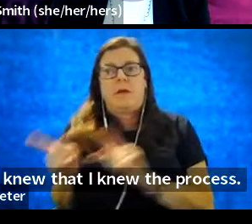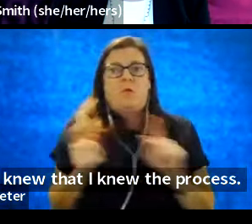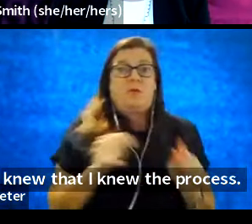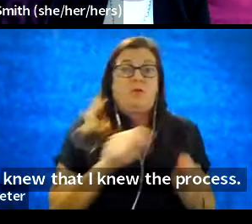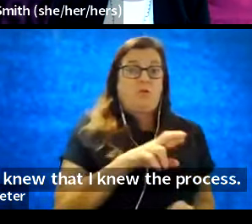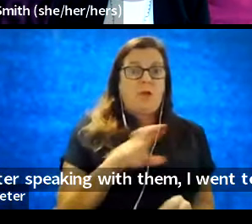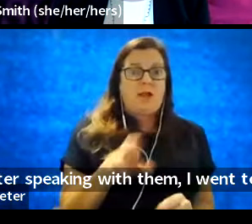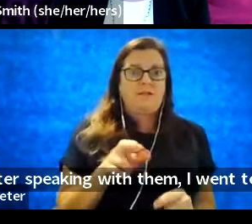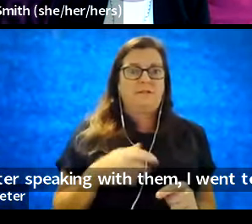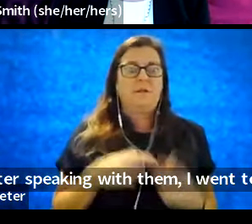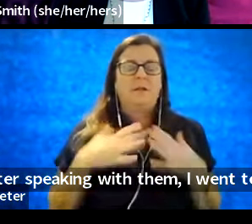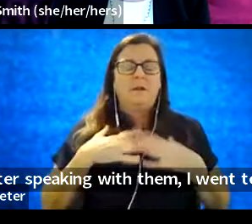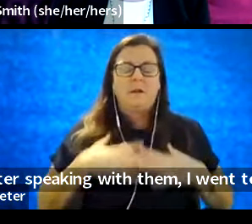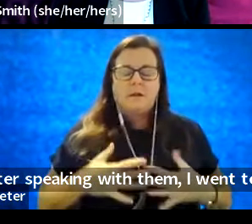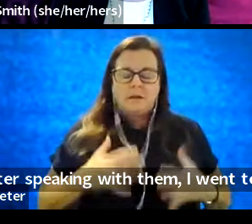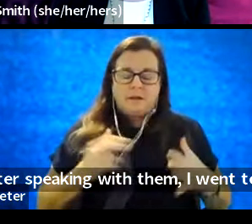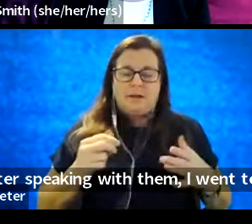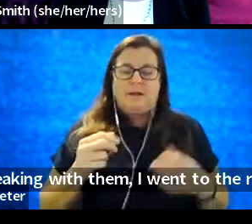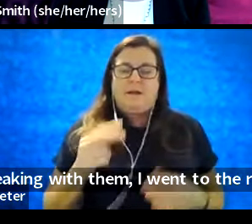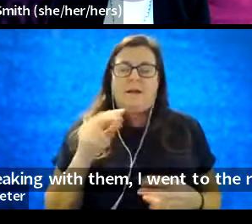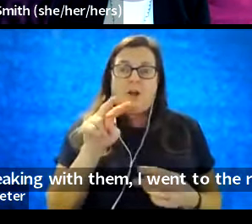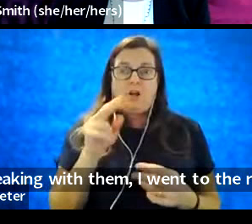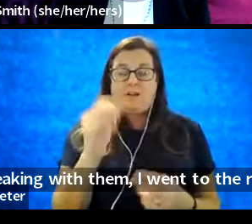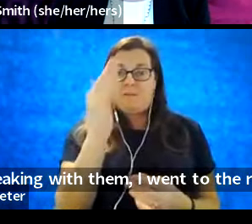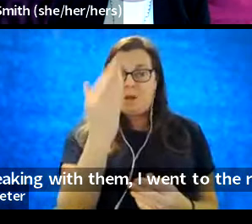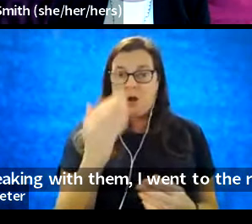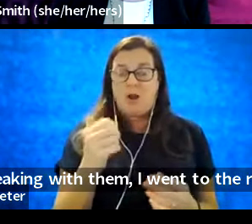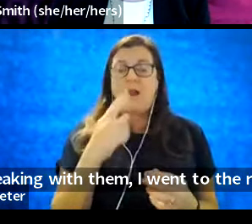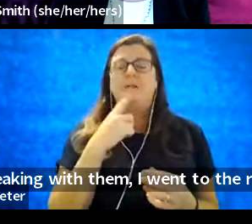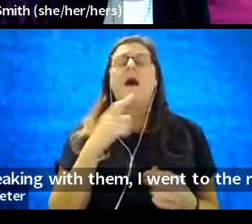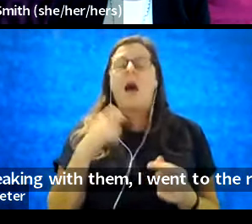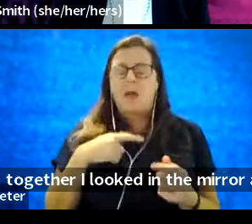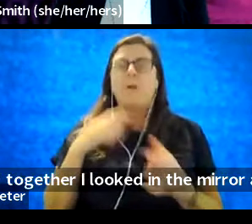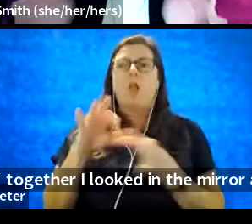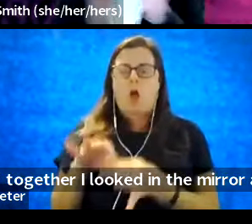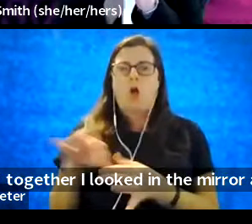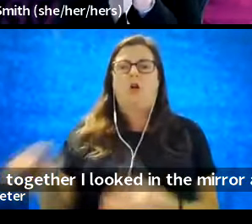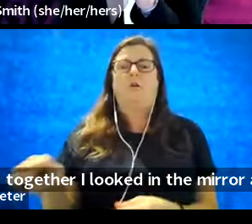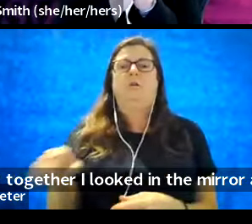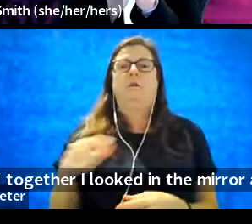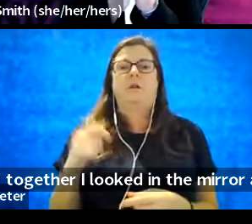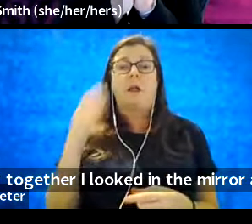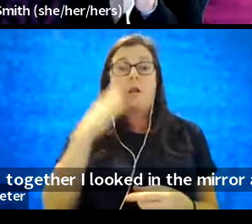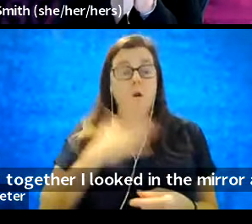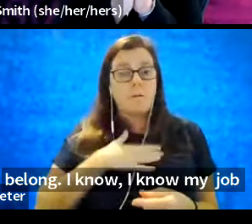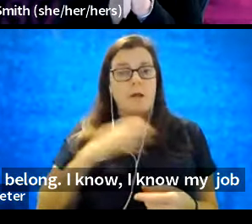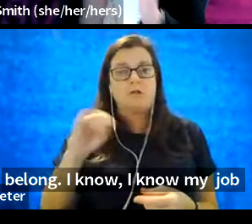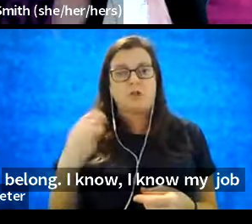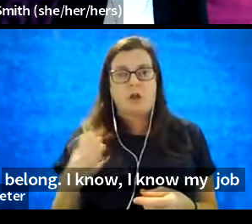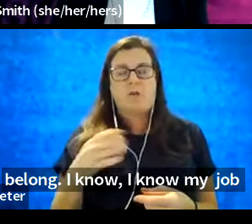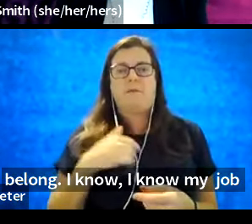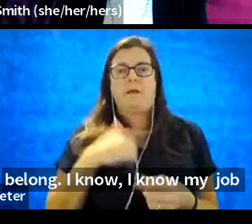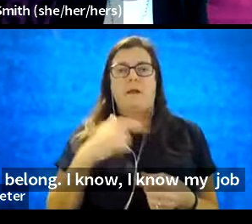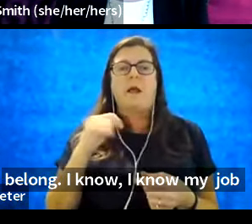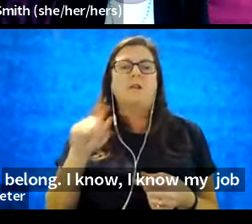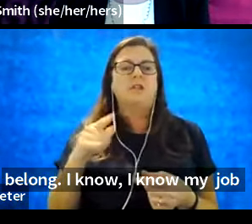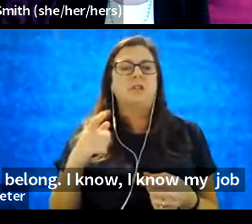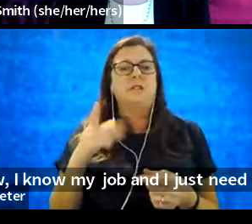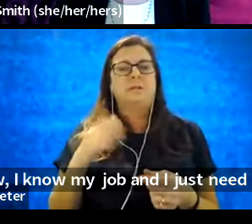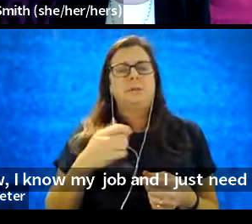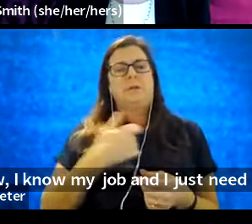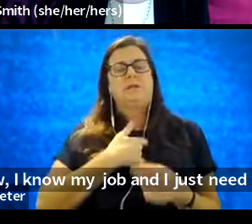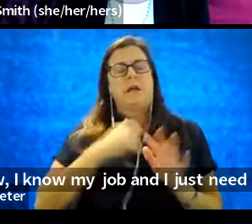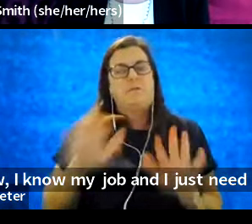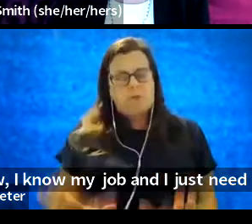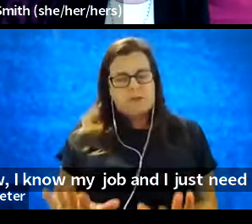I got myself together, I looked in the mirror, and I said, I belong. I know my job, and I just need to be myself.